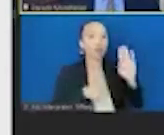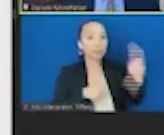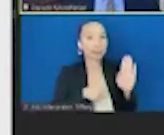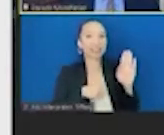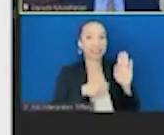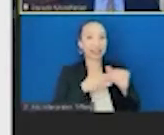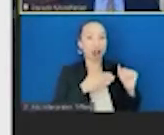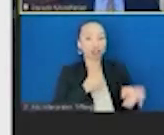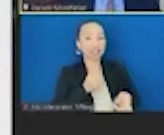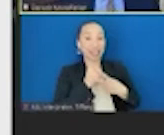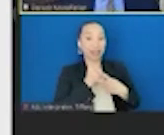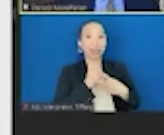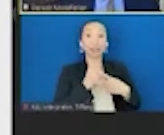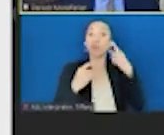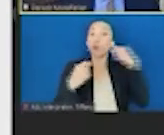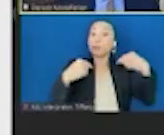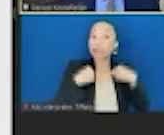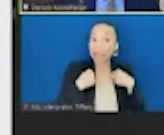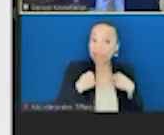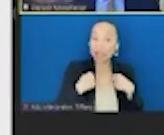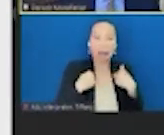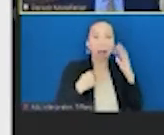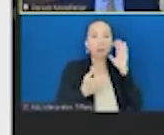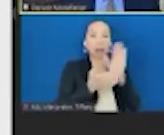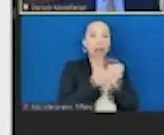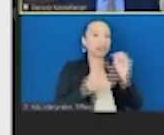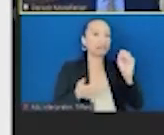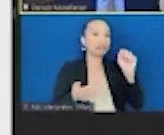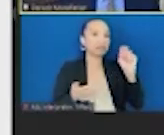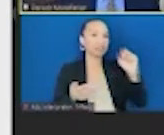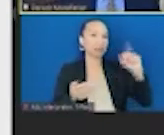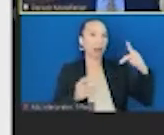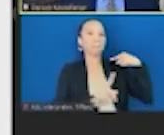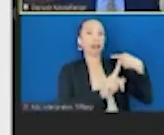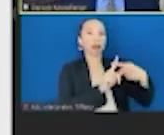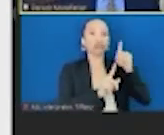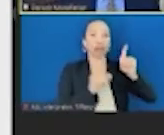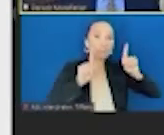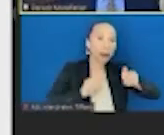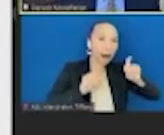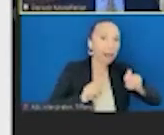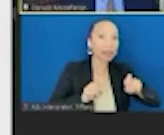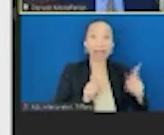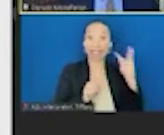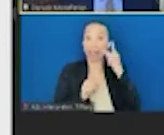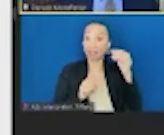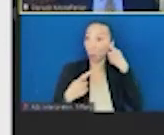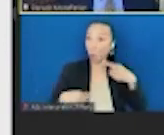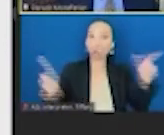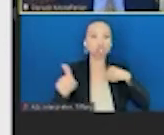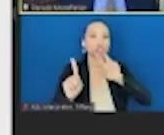that SNAP plus should be piloted and tested and if it works, scaled up and implemented, you know, in many states across the country.